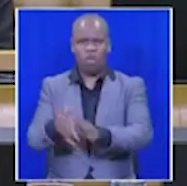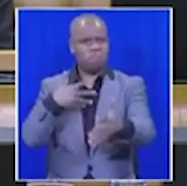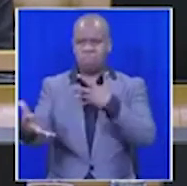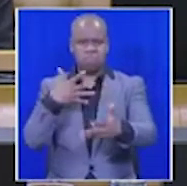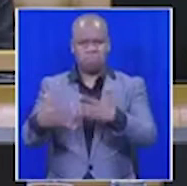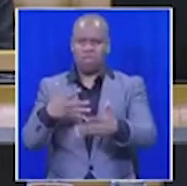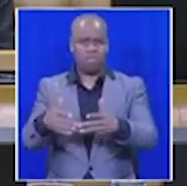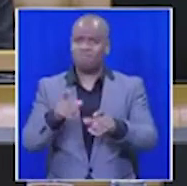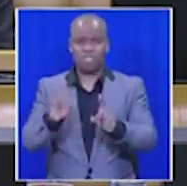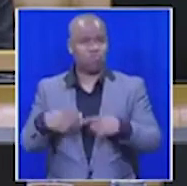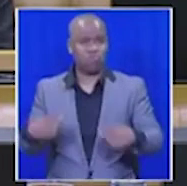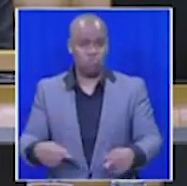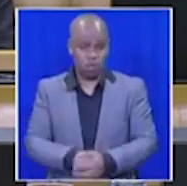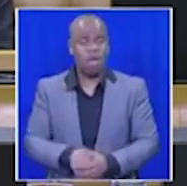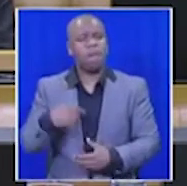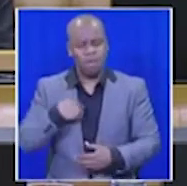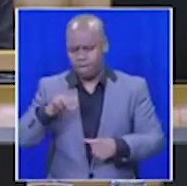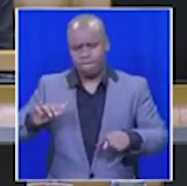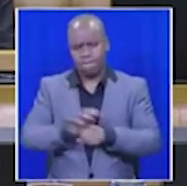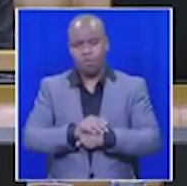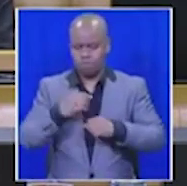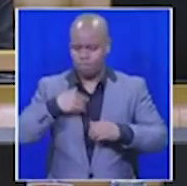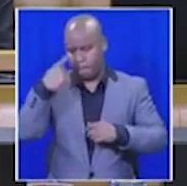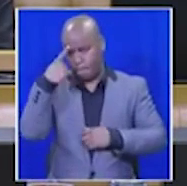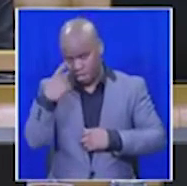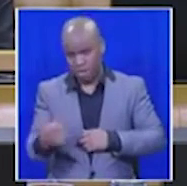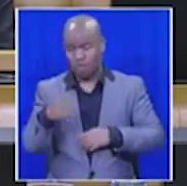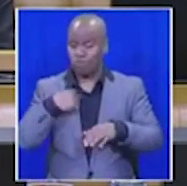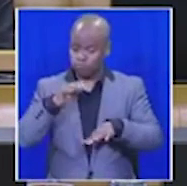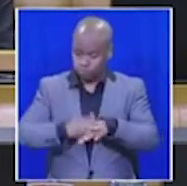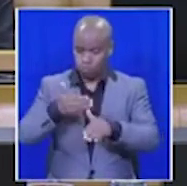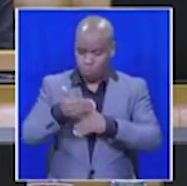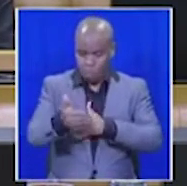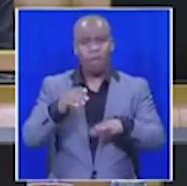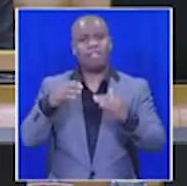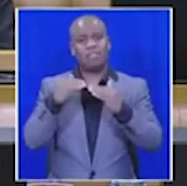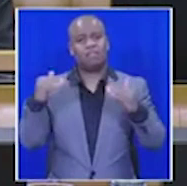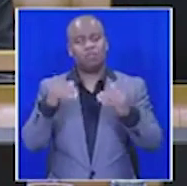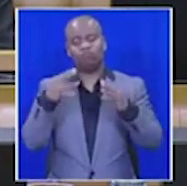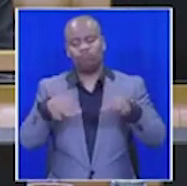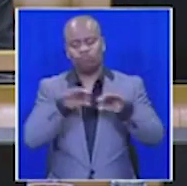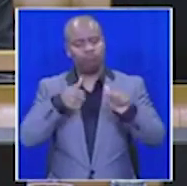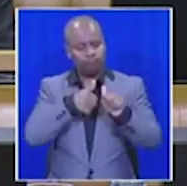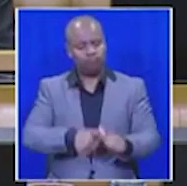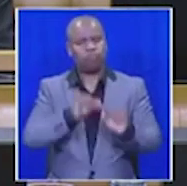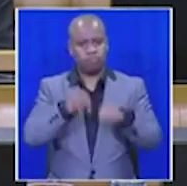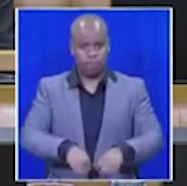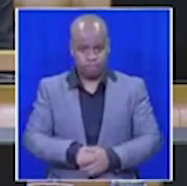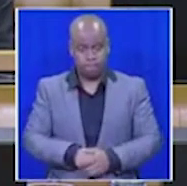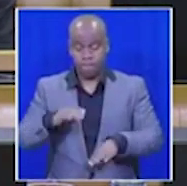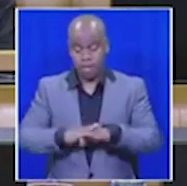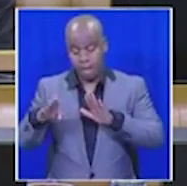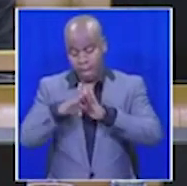whatsoever. I have full faith in our adherence to our democratic values, our democratic